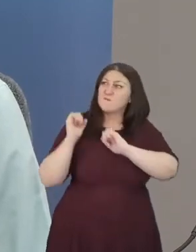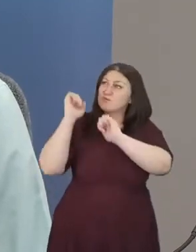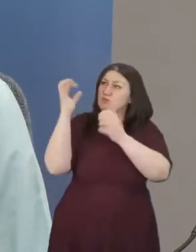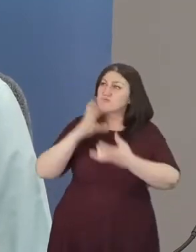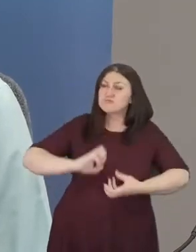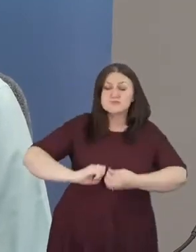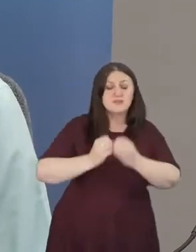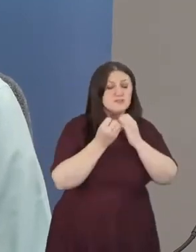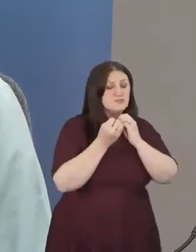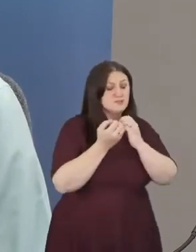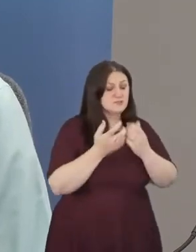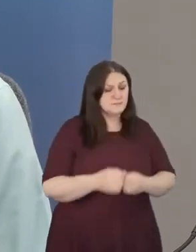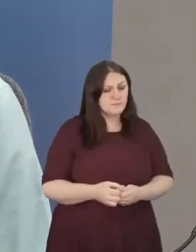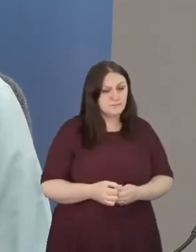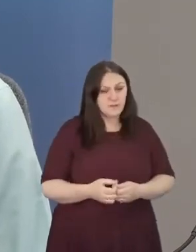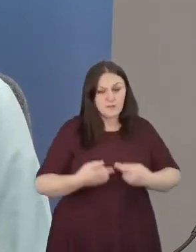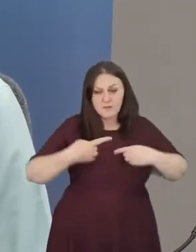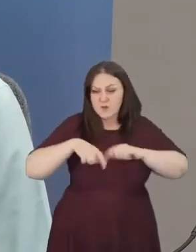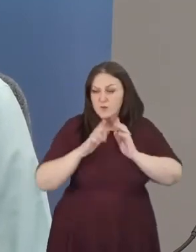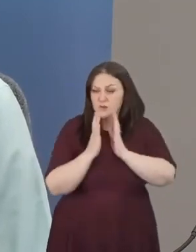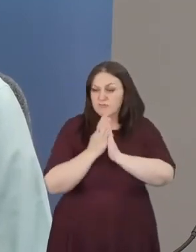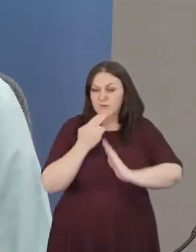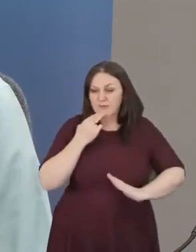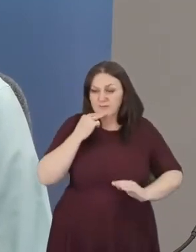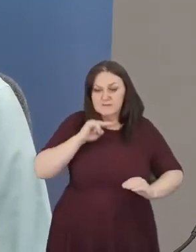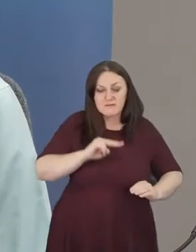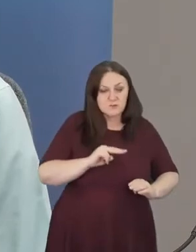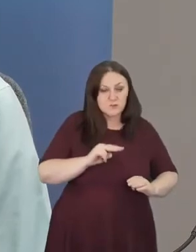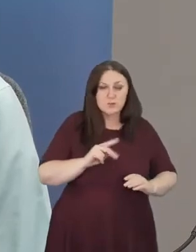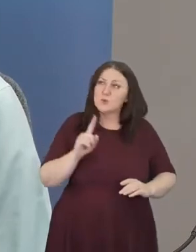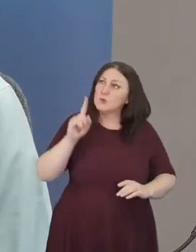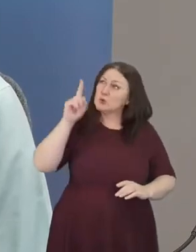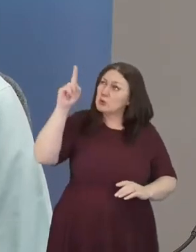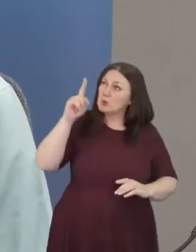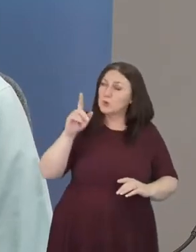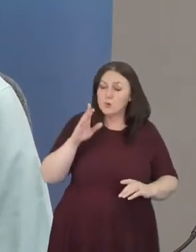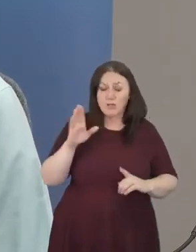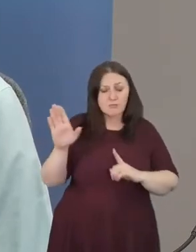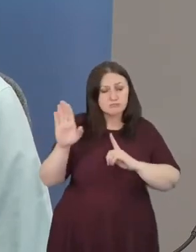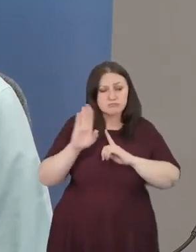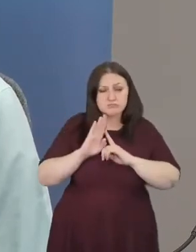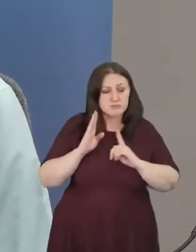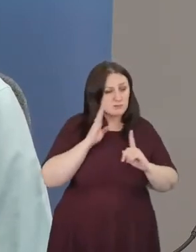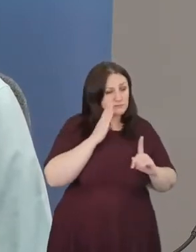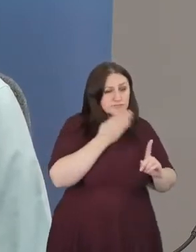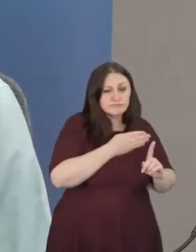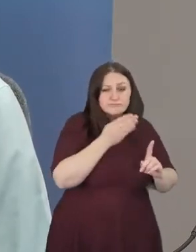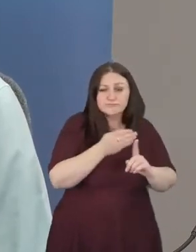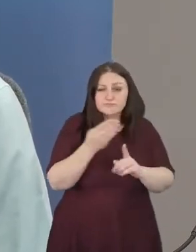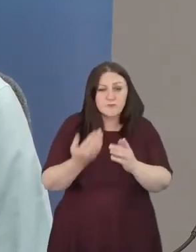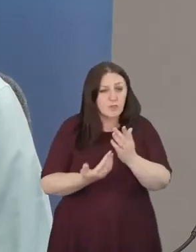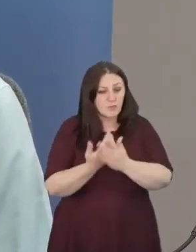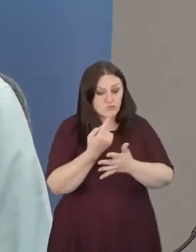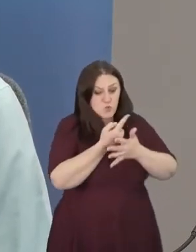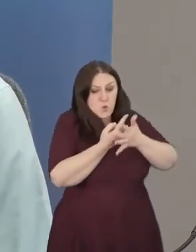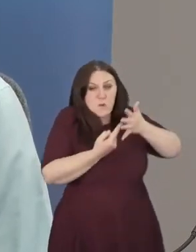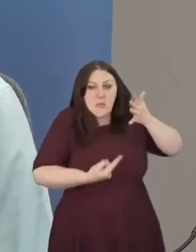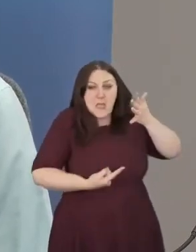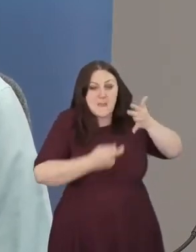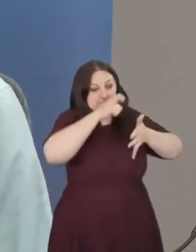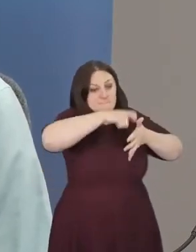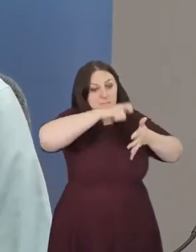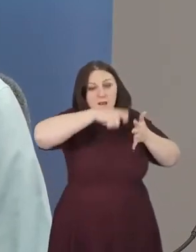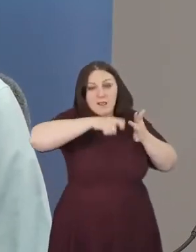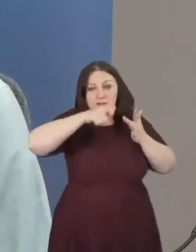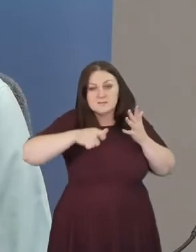We pray that this afternoon, you will speak to us through each of the panellists, that we will learn new